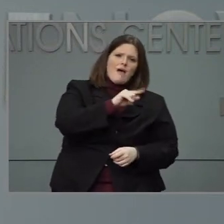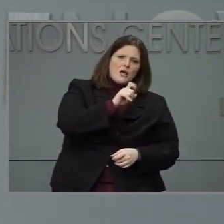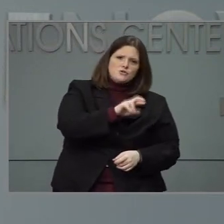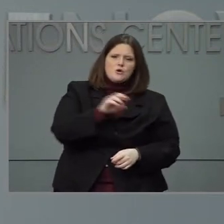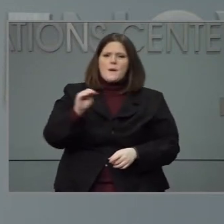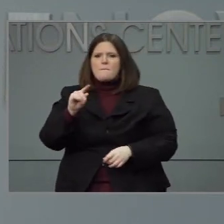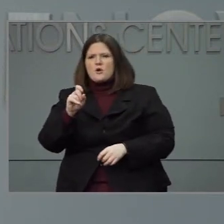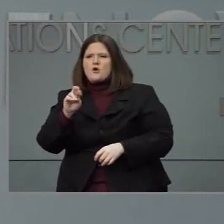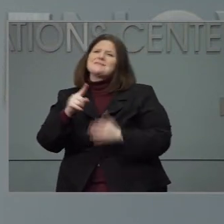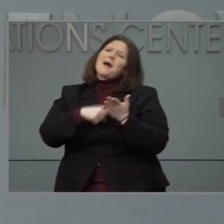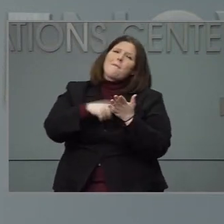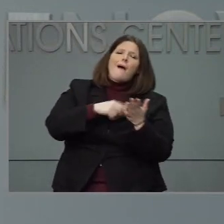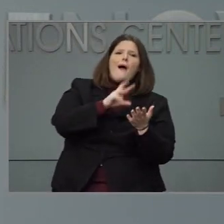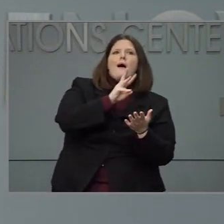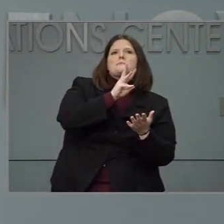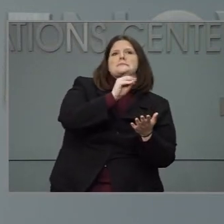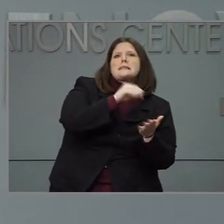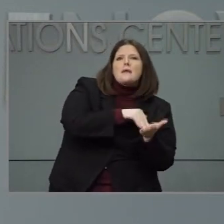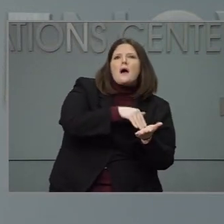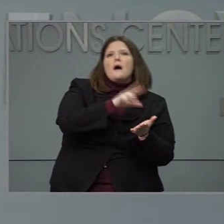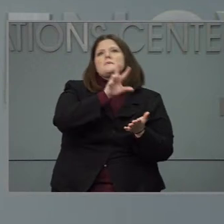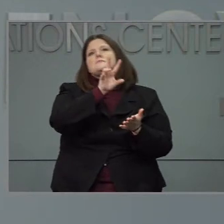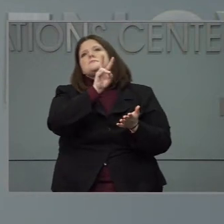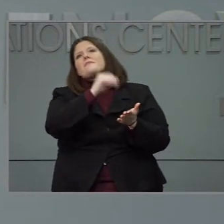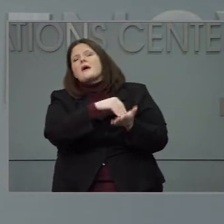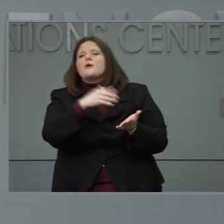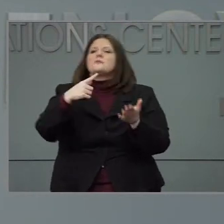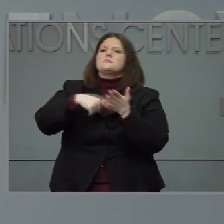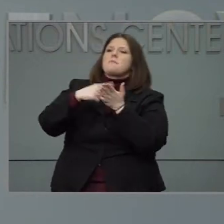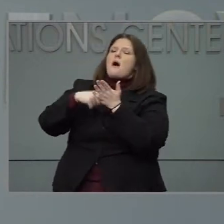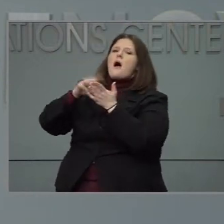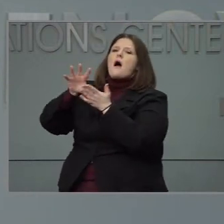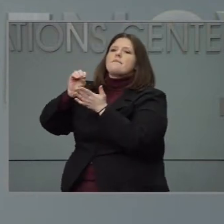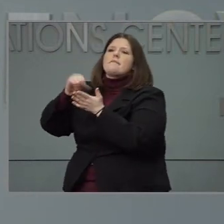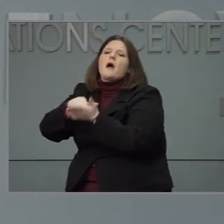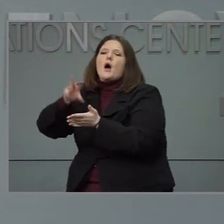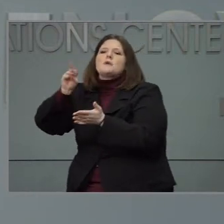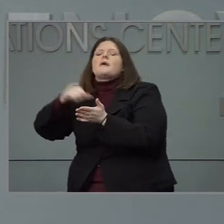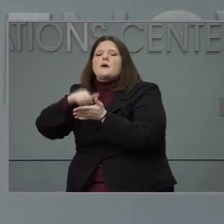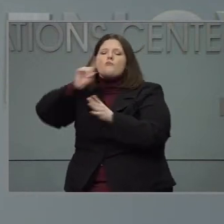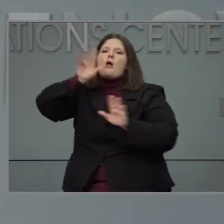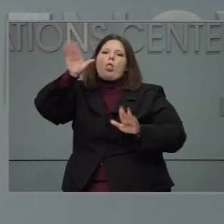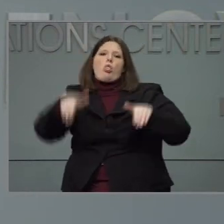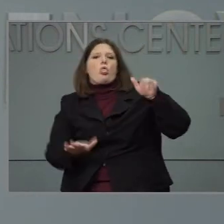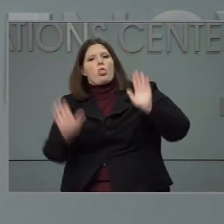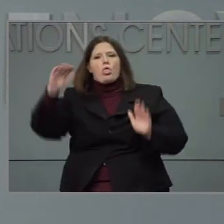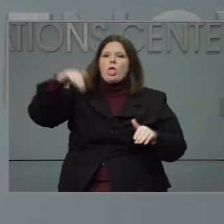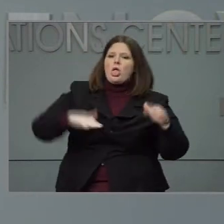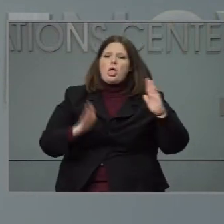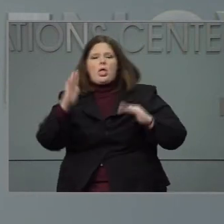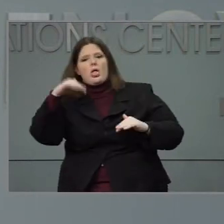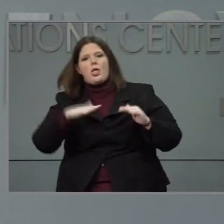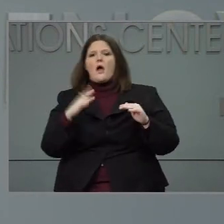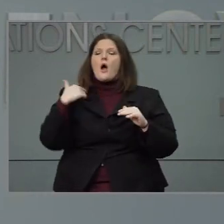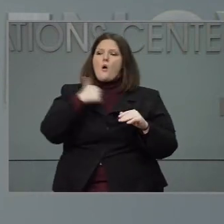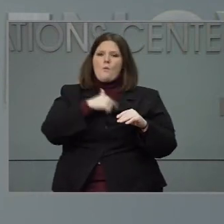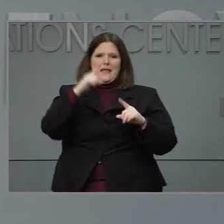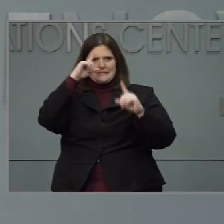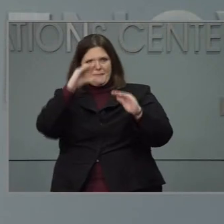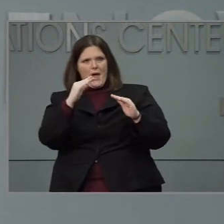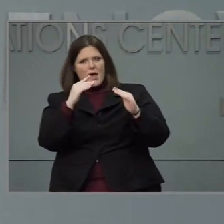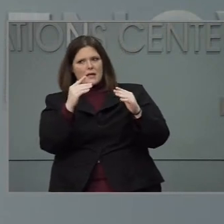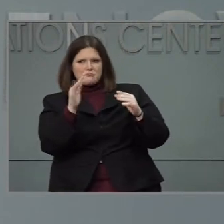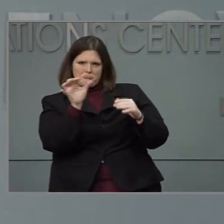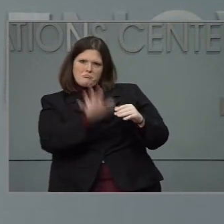70. Sometimes it's a little lower each week going forward. And that's what we anticipate through the month of January. So